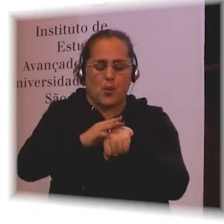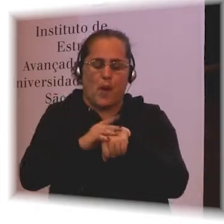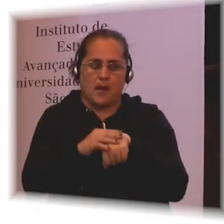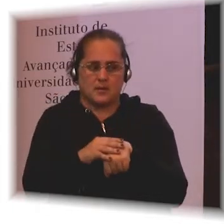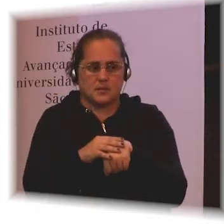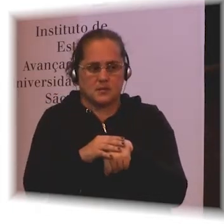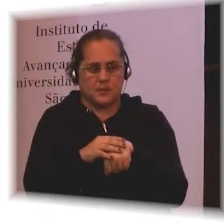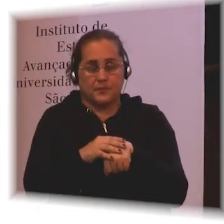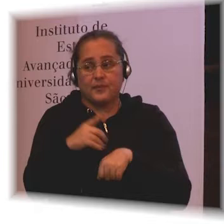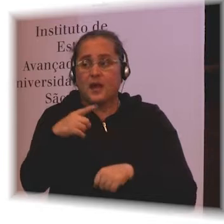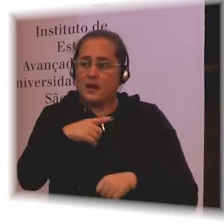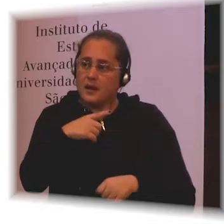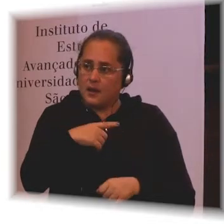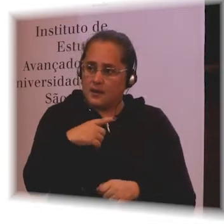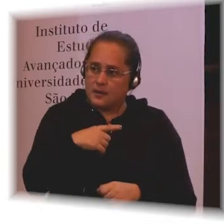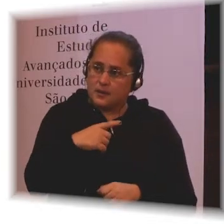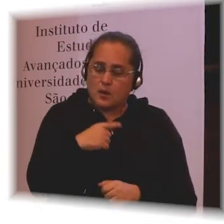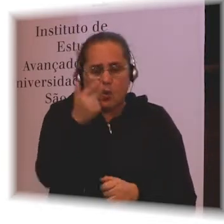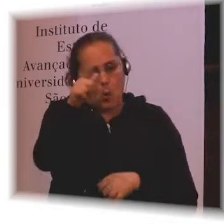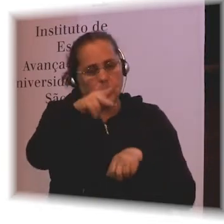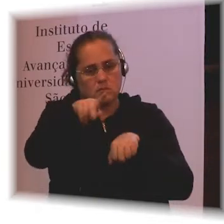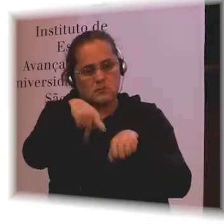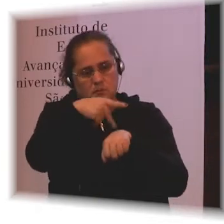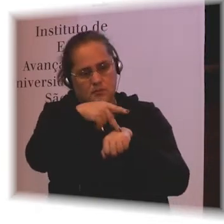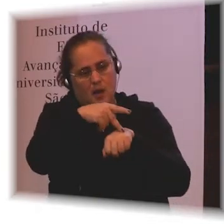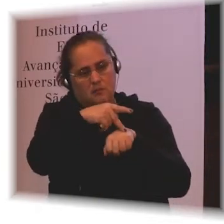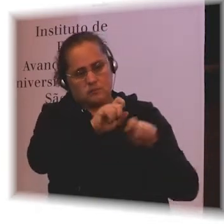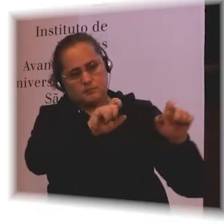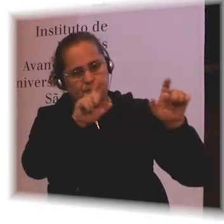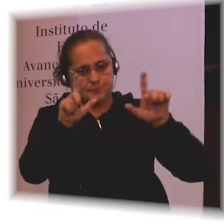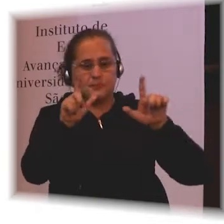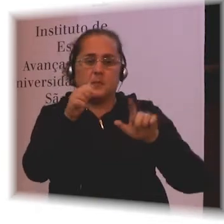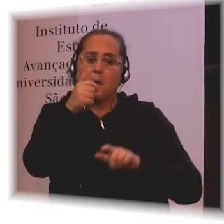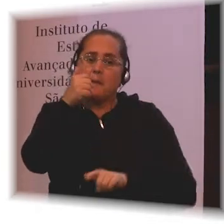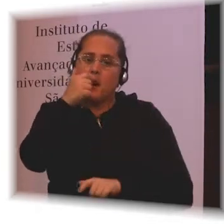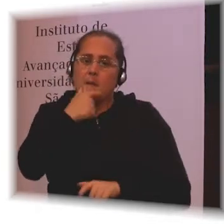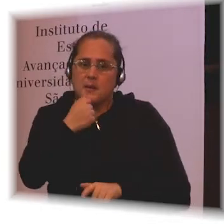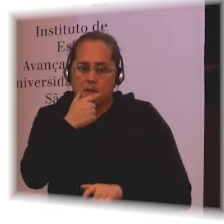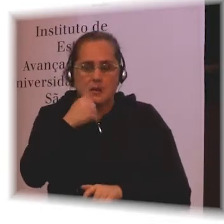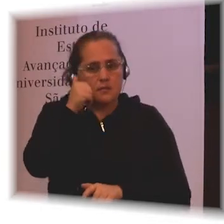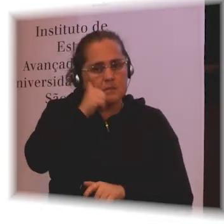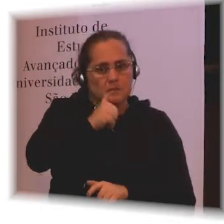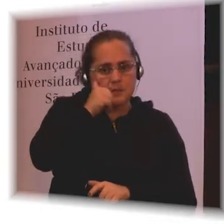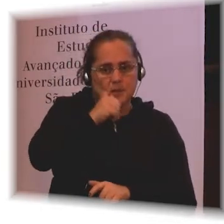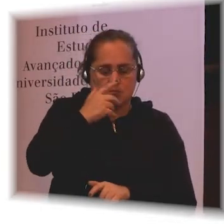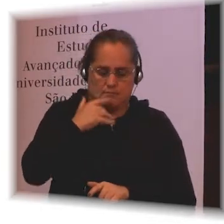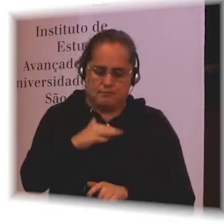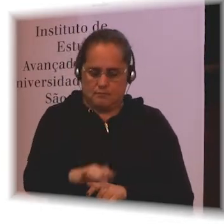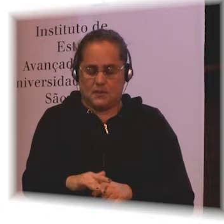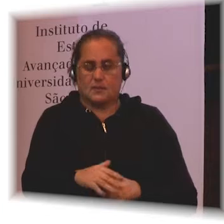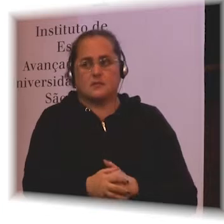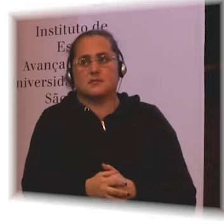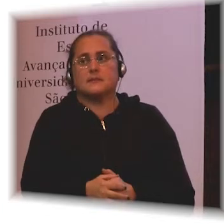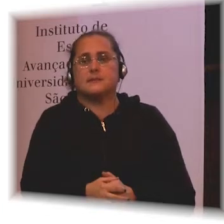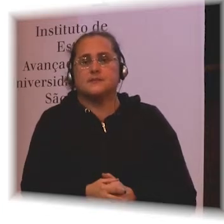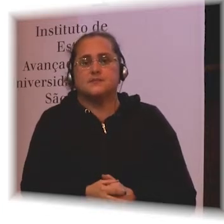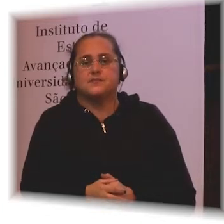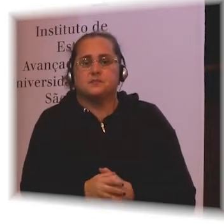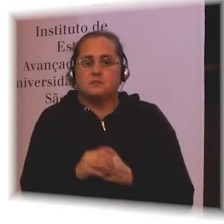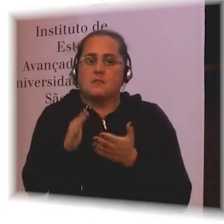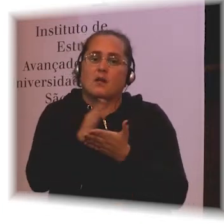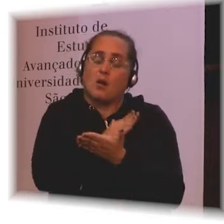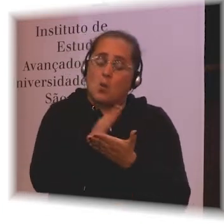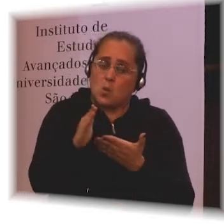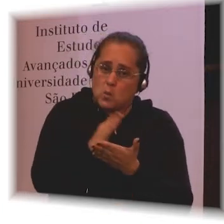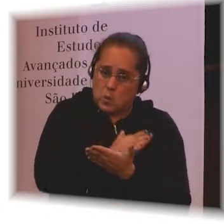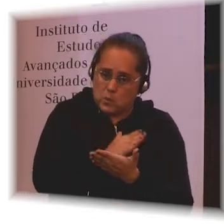of the countries for boys and also for girls. So a couple of common patterns we see is that